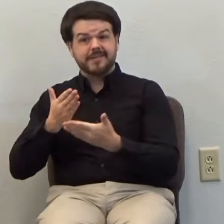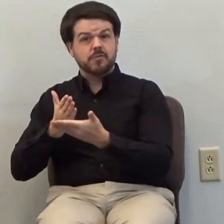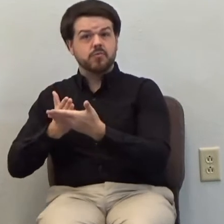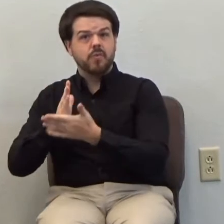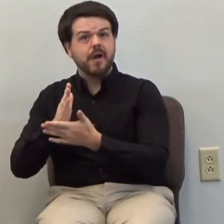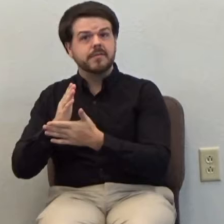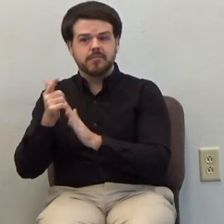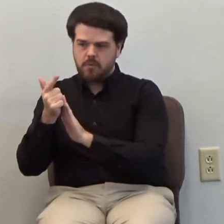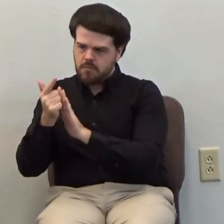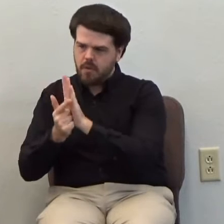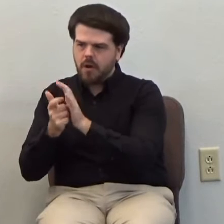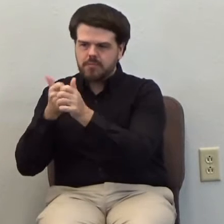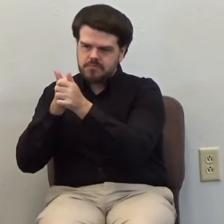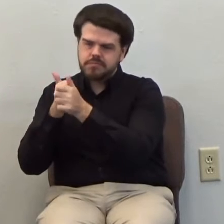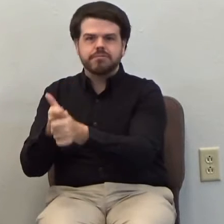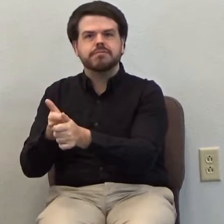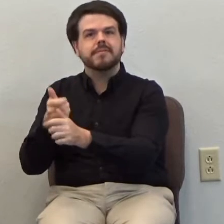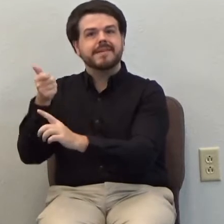Because He is our Creator.